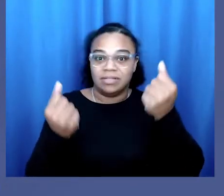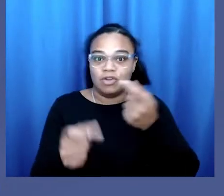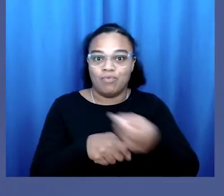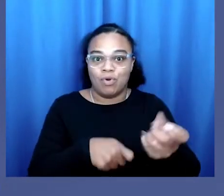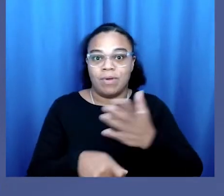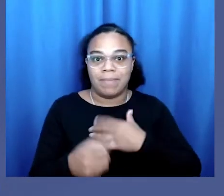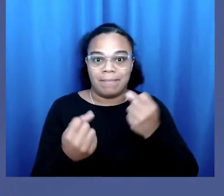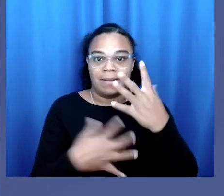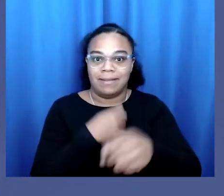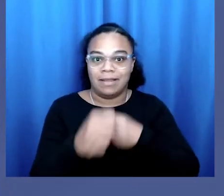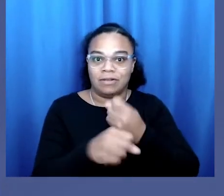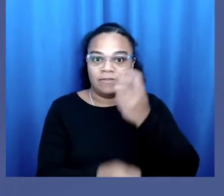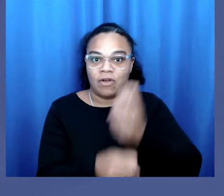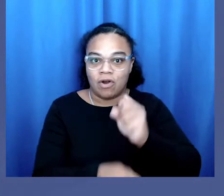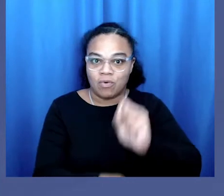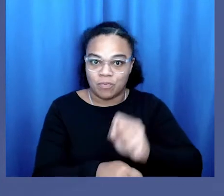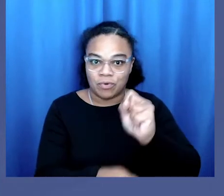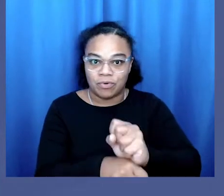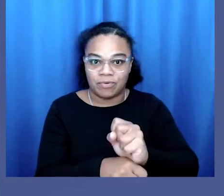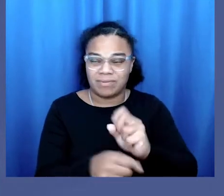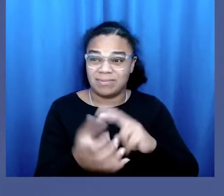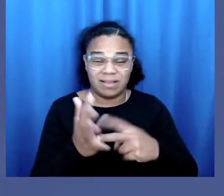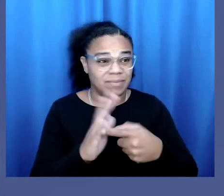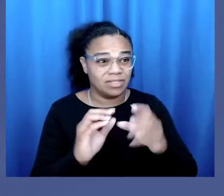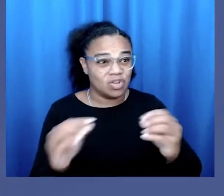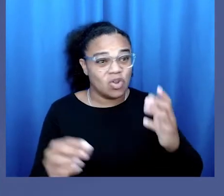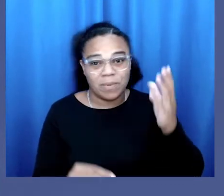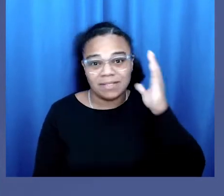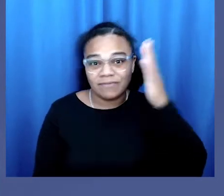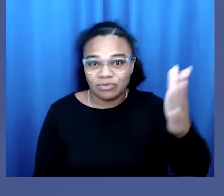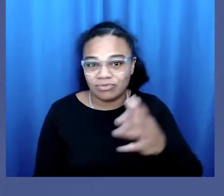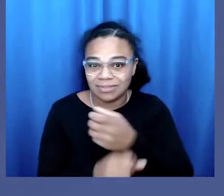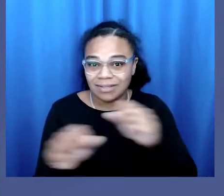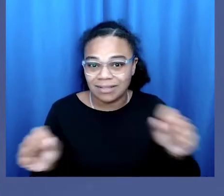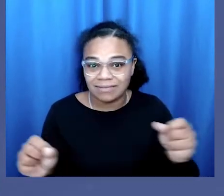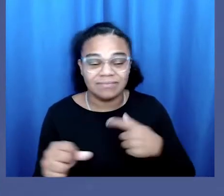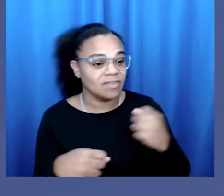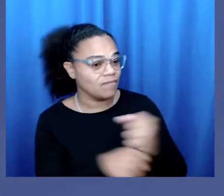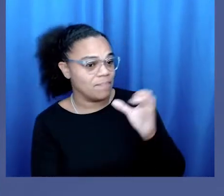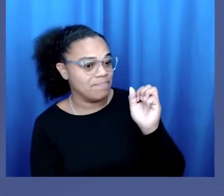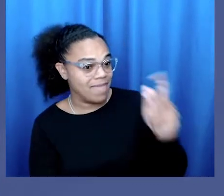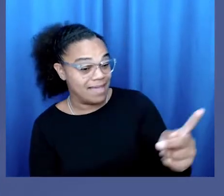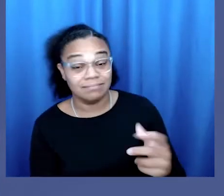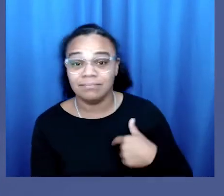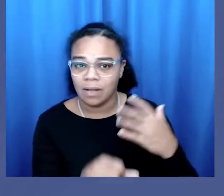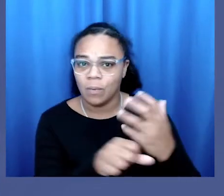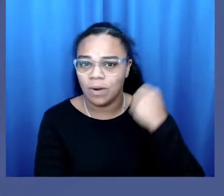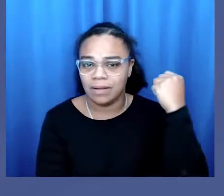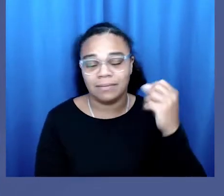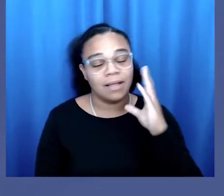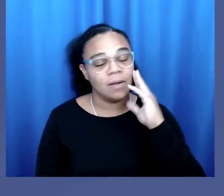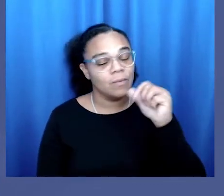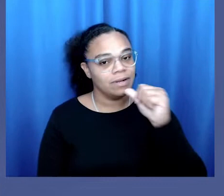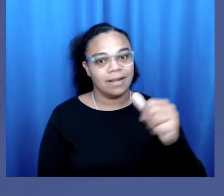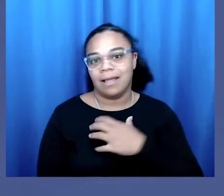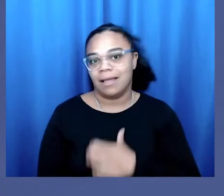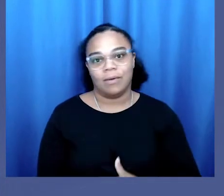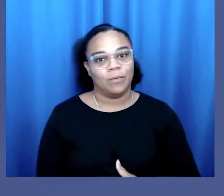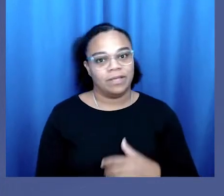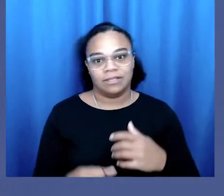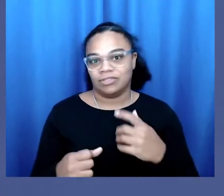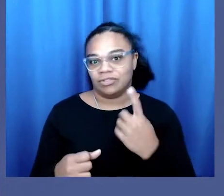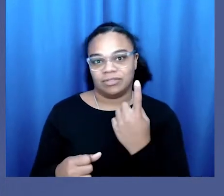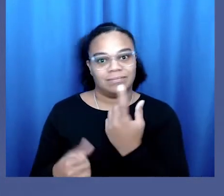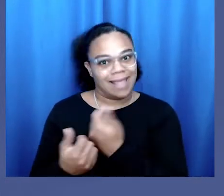many years of hard work, anyone could and no future would be safe. I fought back and I won. I would not wish this on